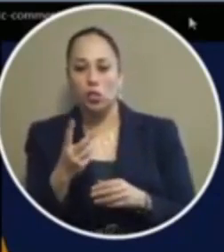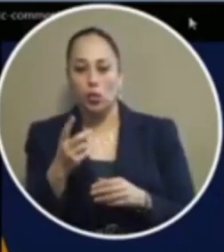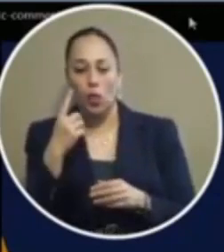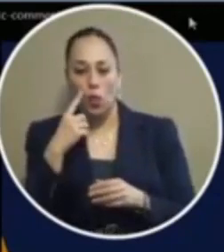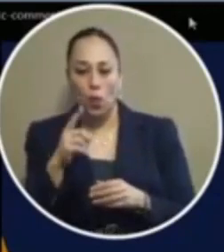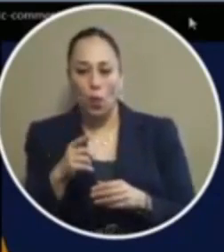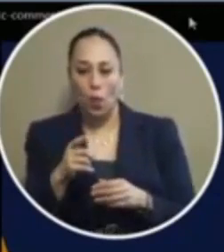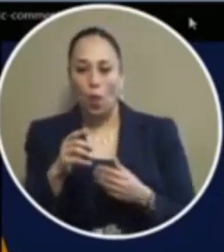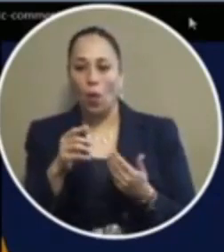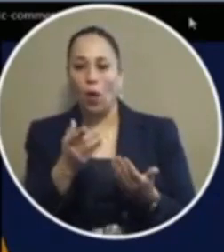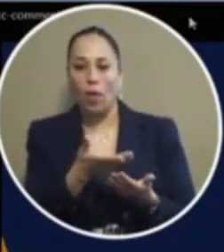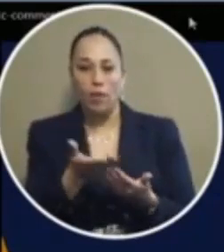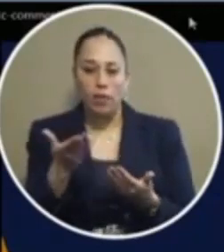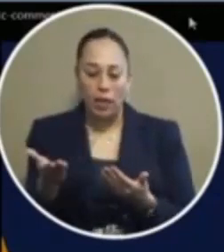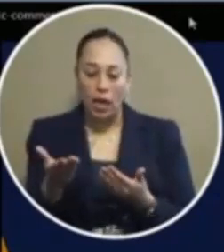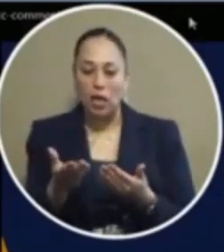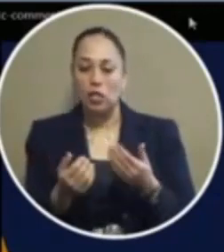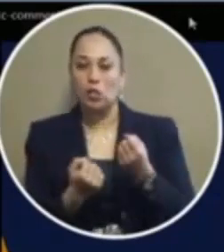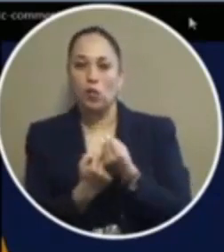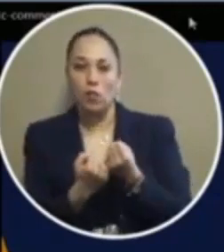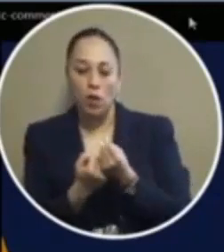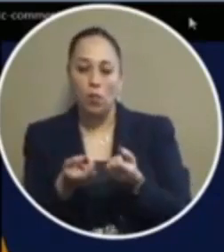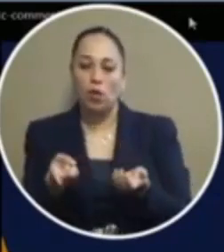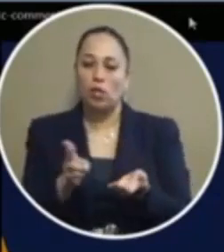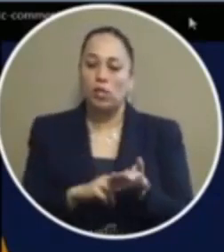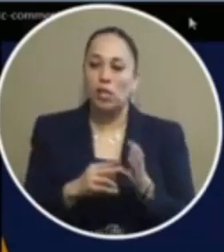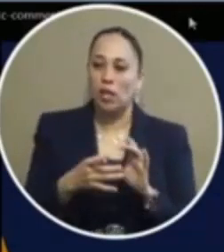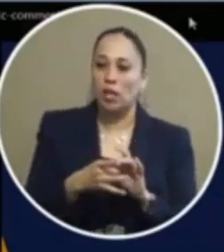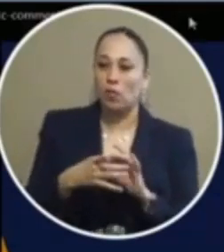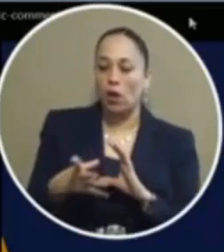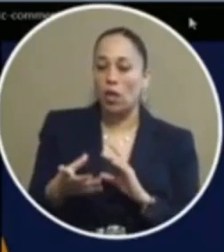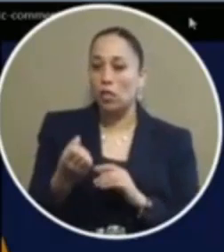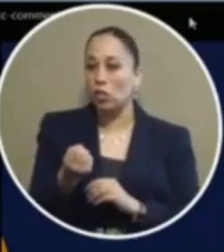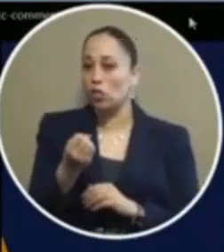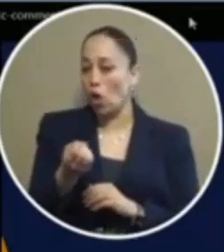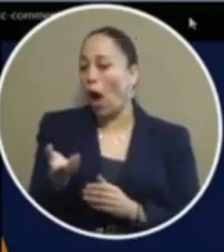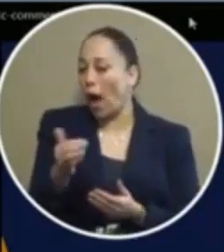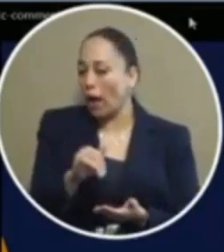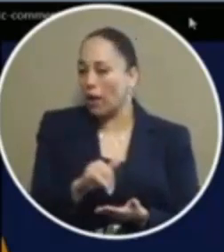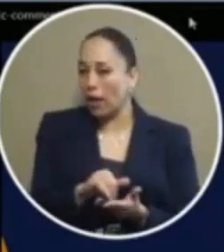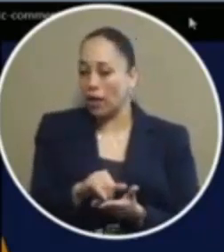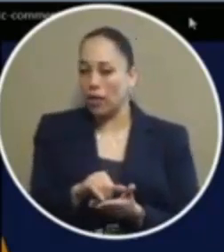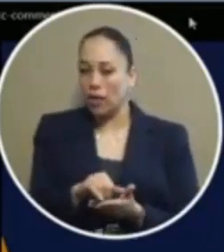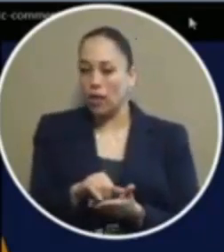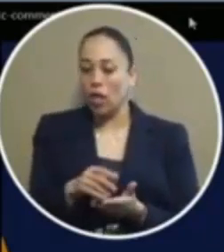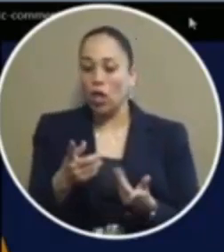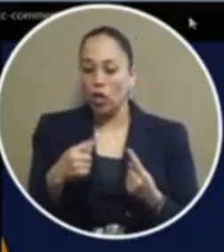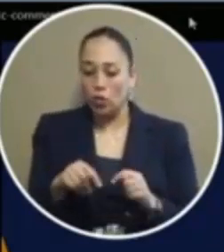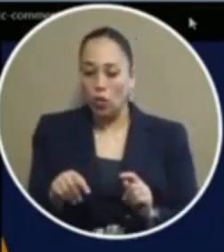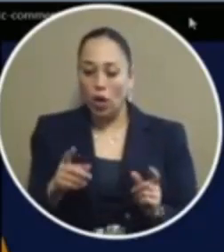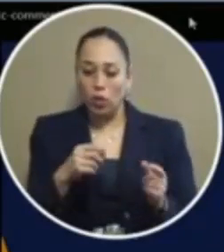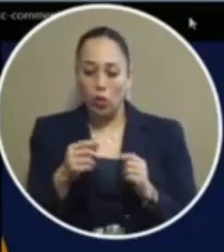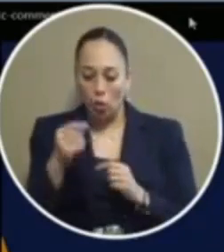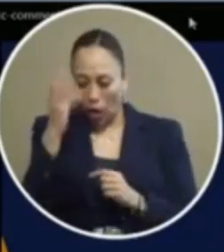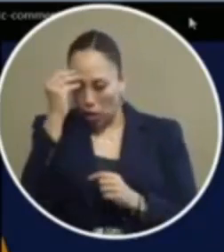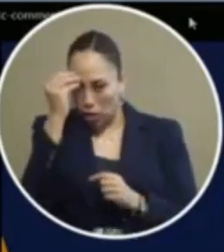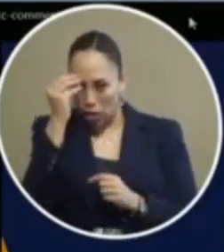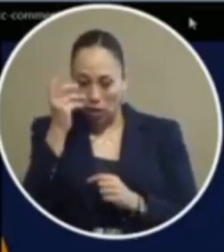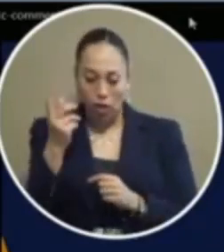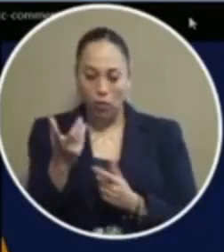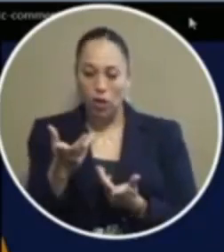da race are in favor of citing release so again to try to take in consideration